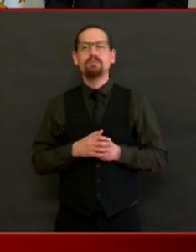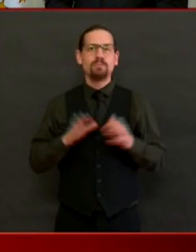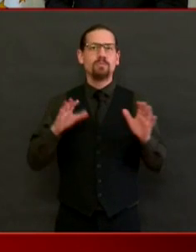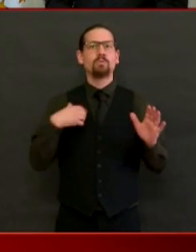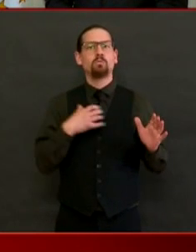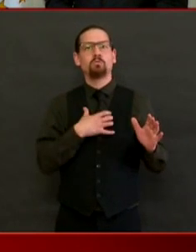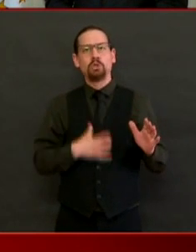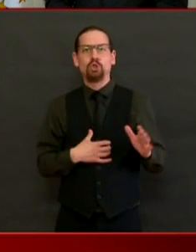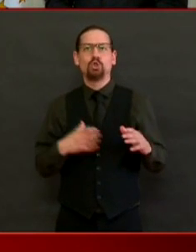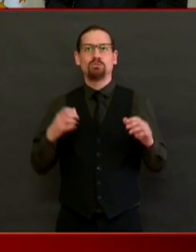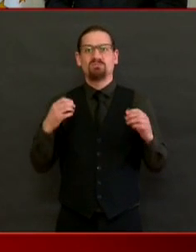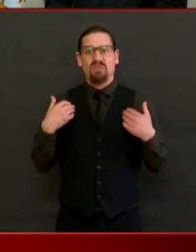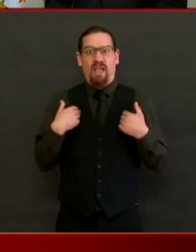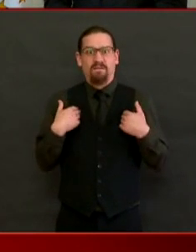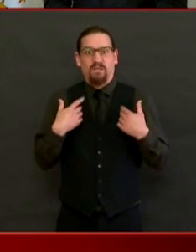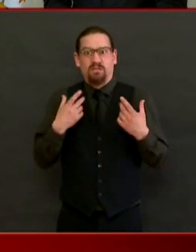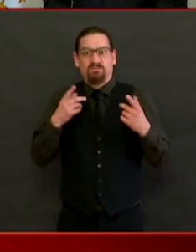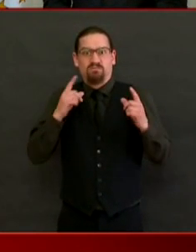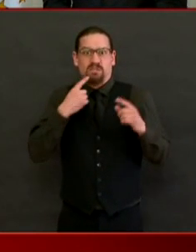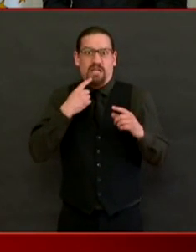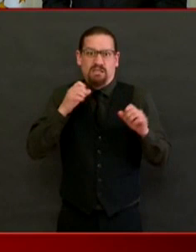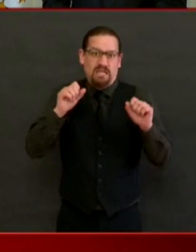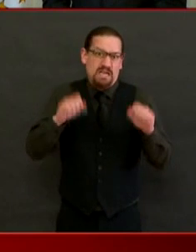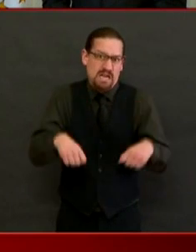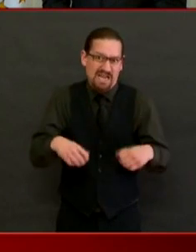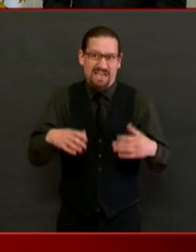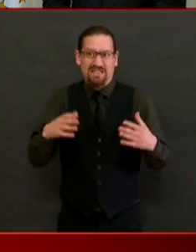able to be using our parks and beaches